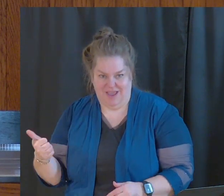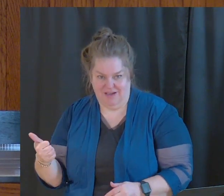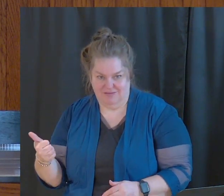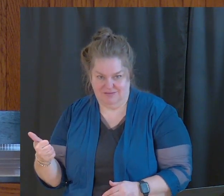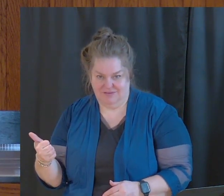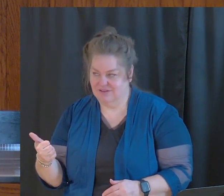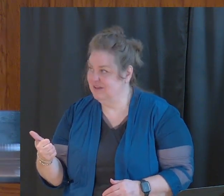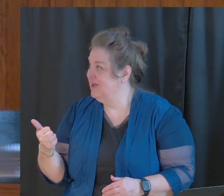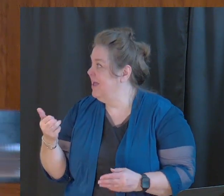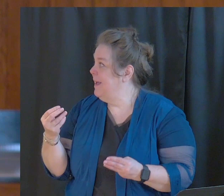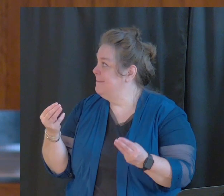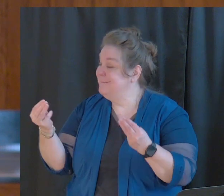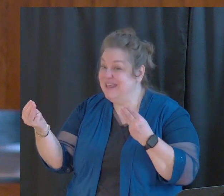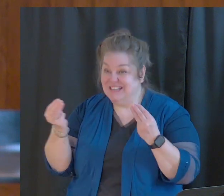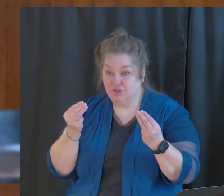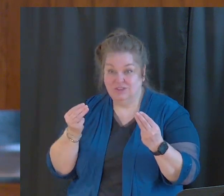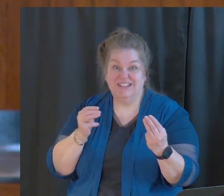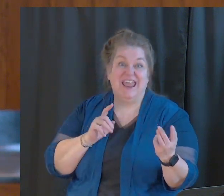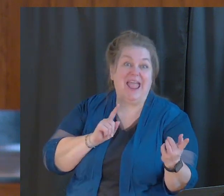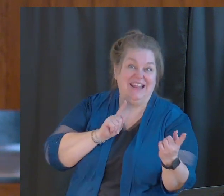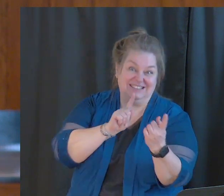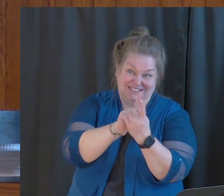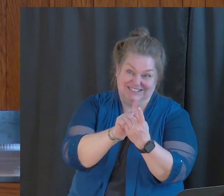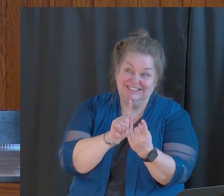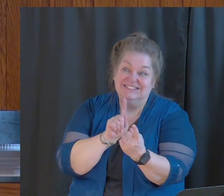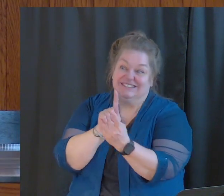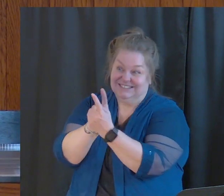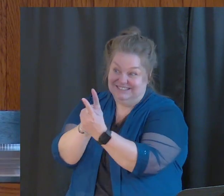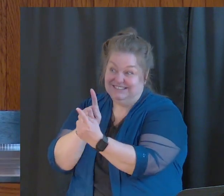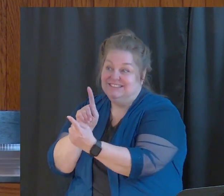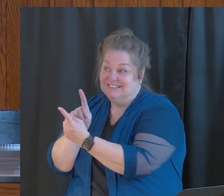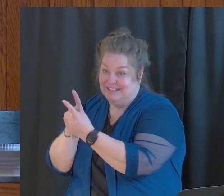that. Ministering is going and ministering to a need also.